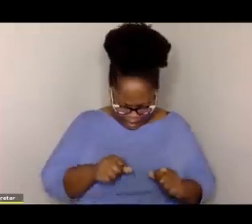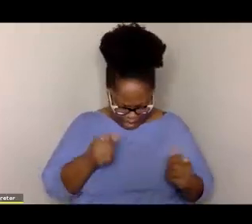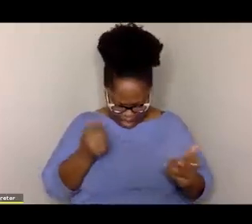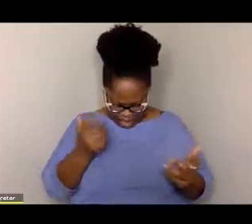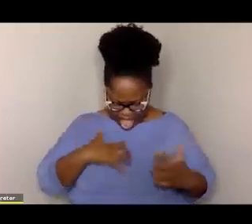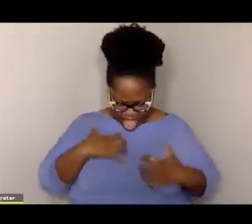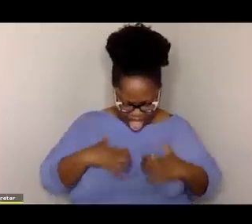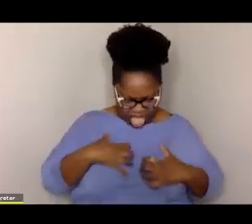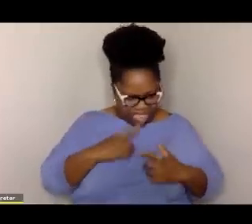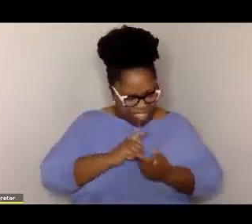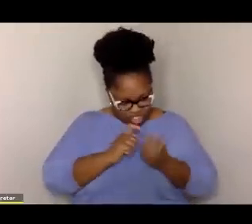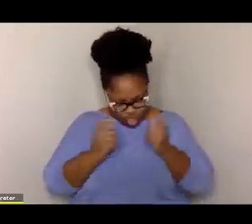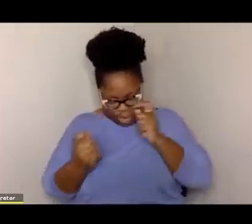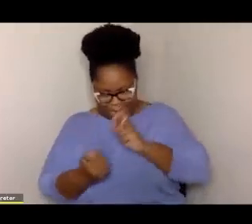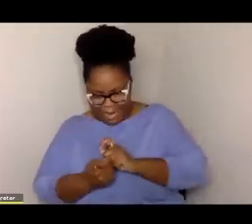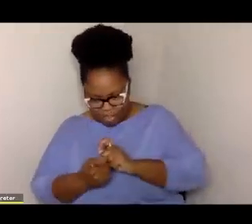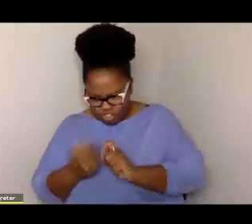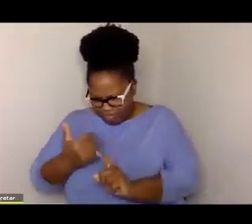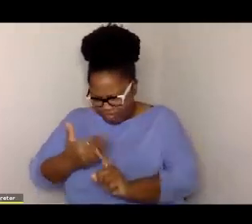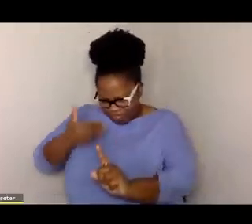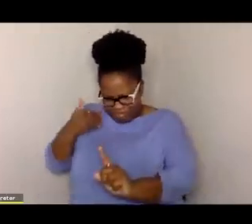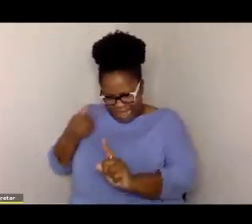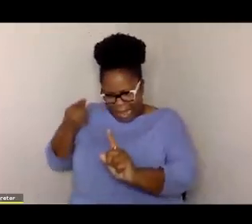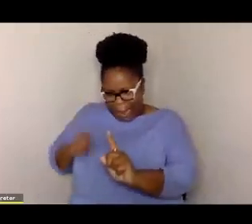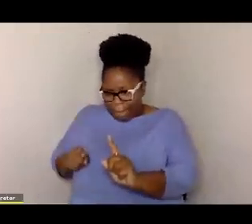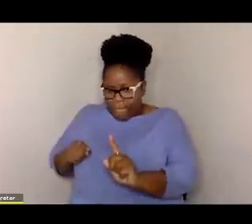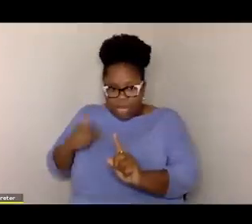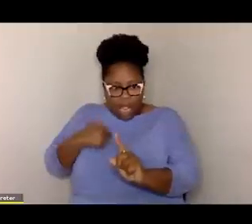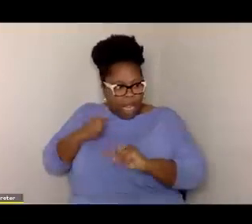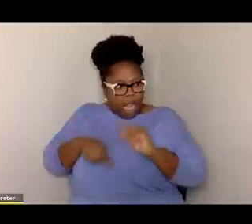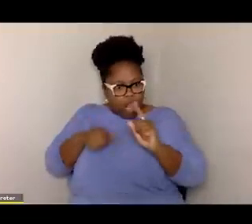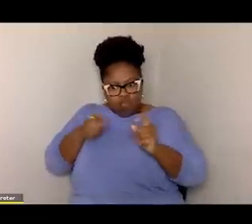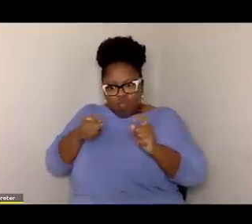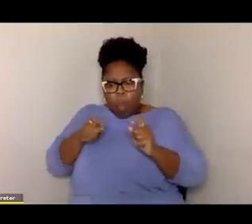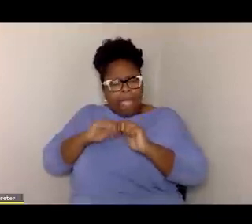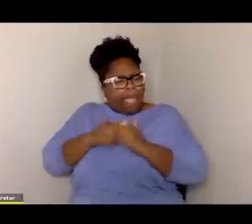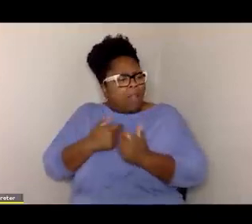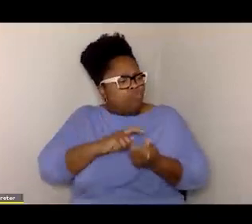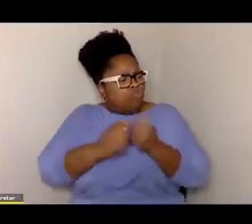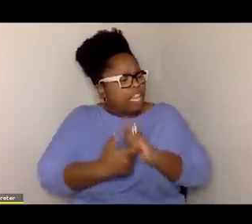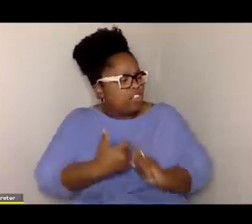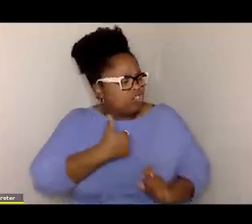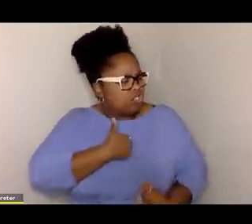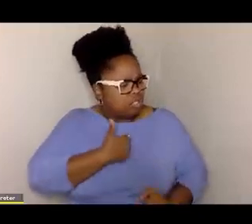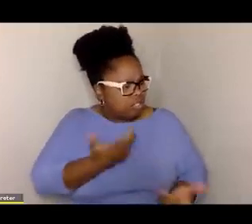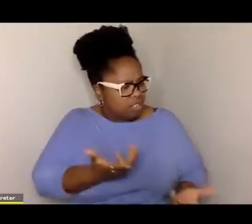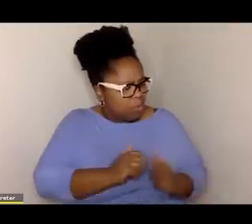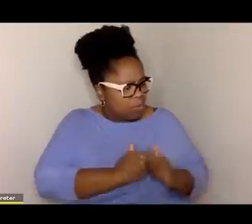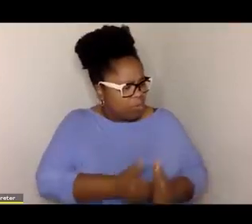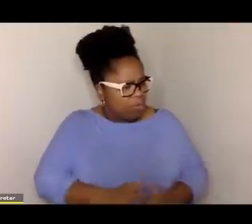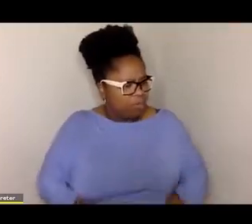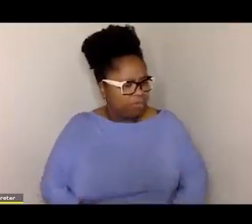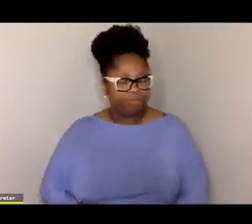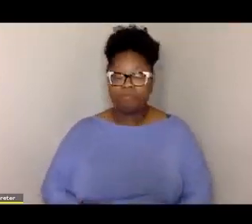begin to change things that happened to you at a time when you had no control over it?